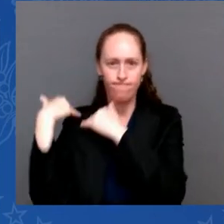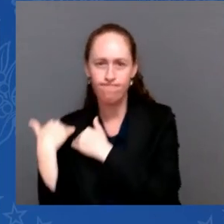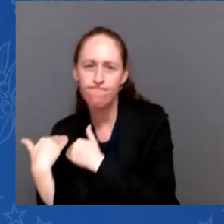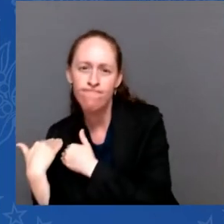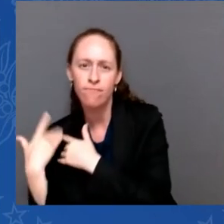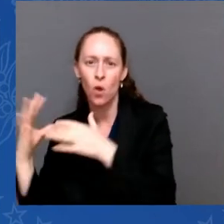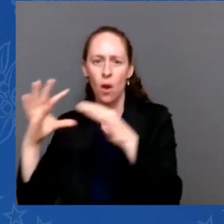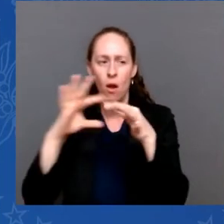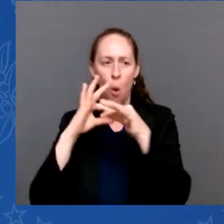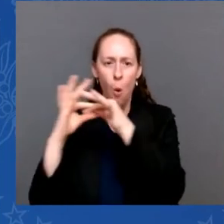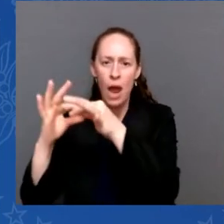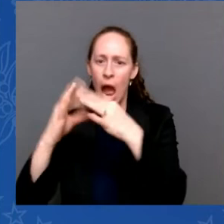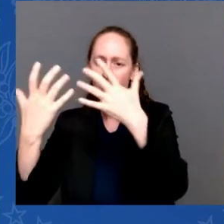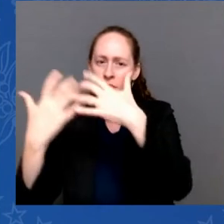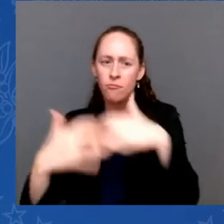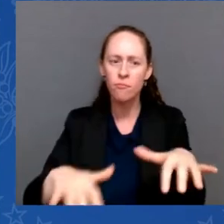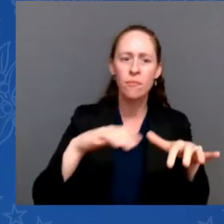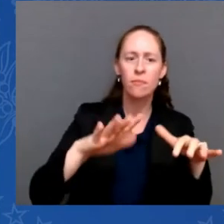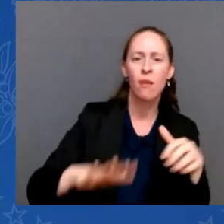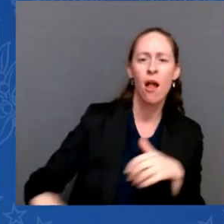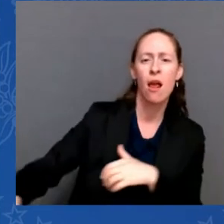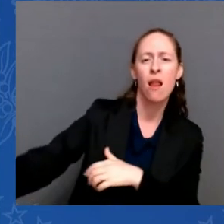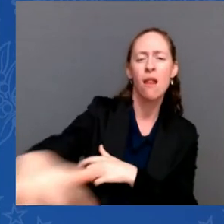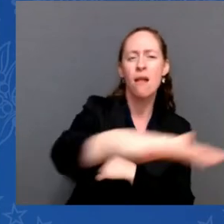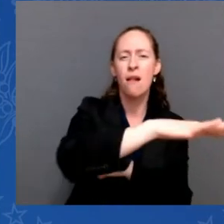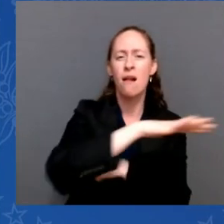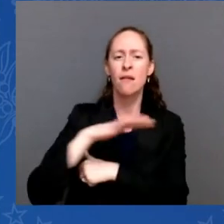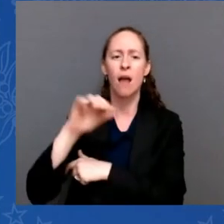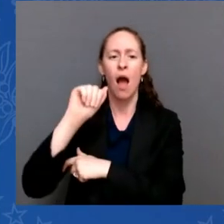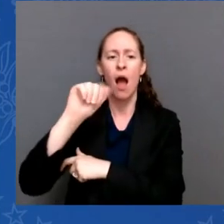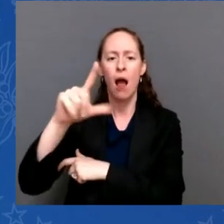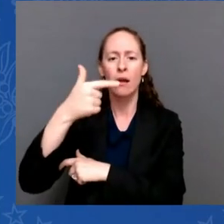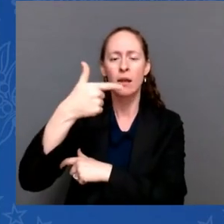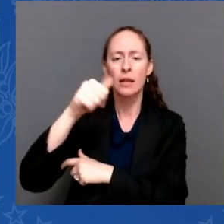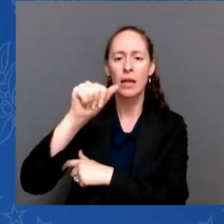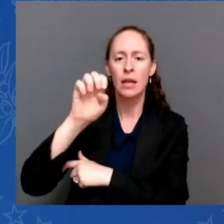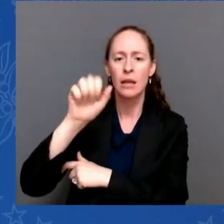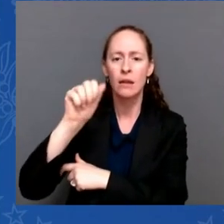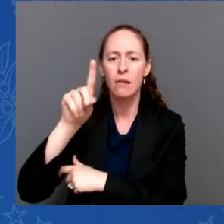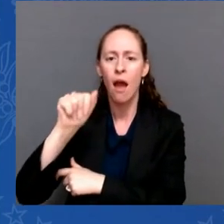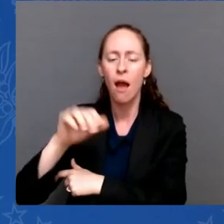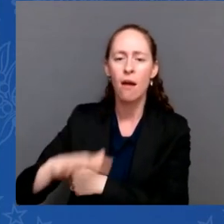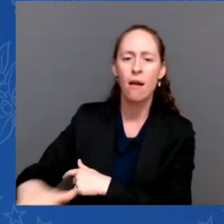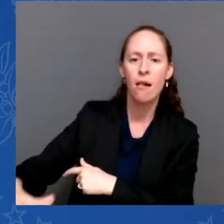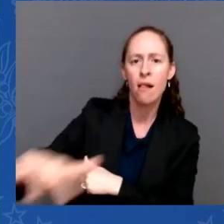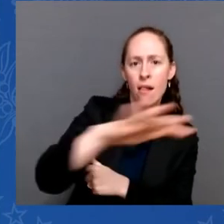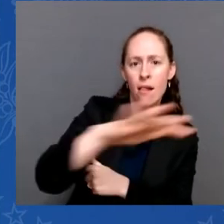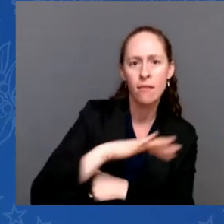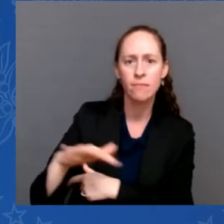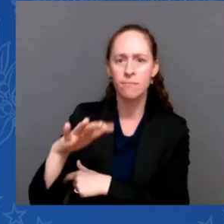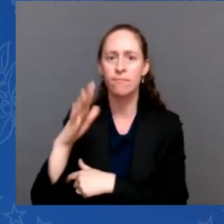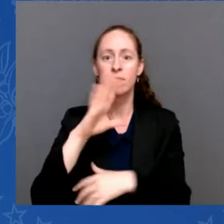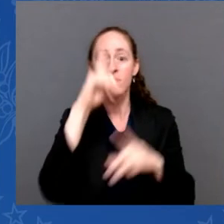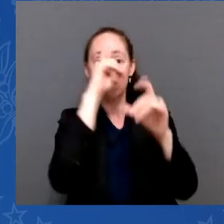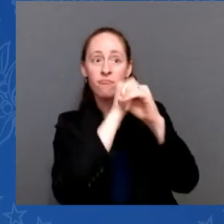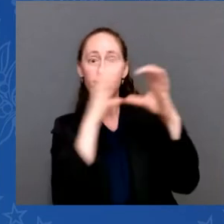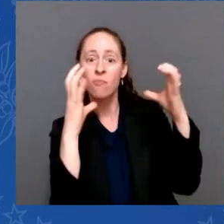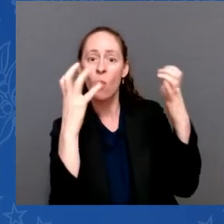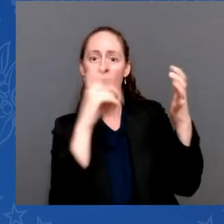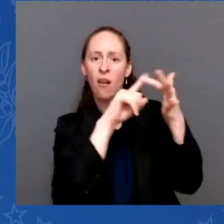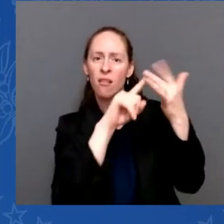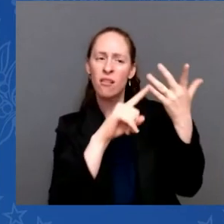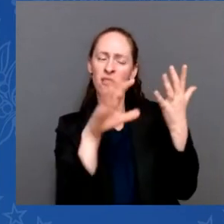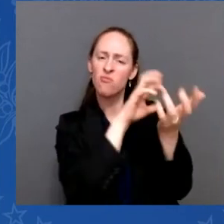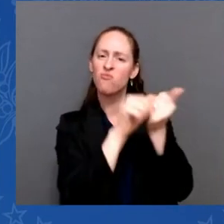for providing operational guidance that call for and inspired attacks against U.S. targets. He made videos, including in